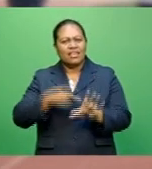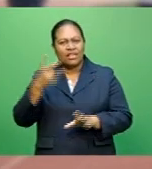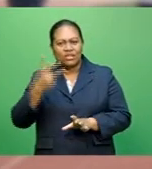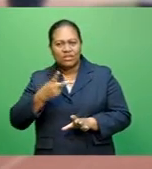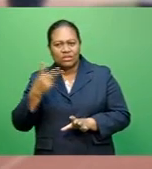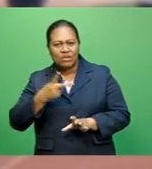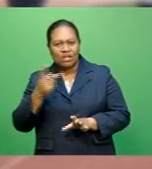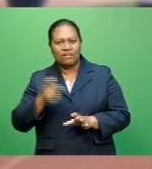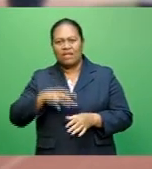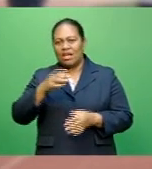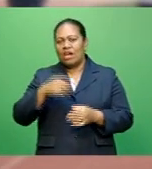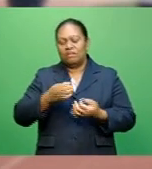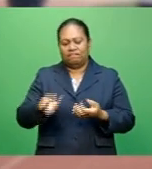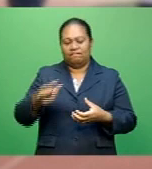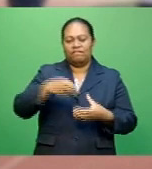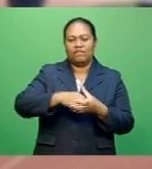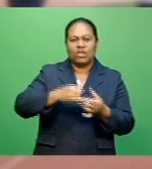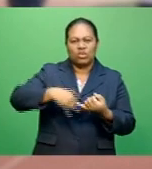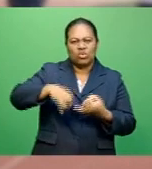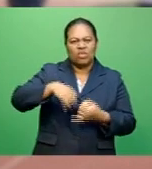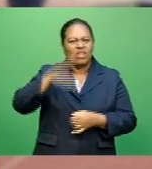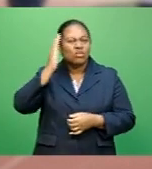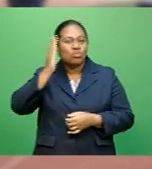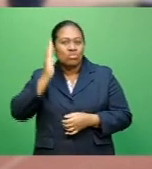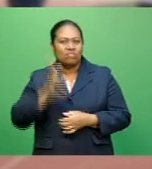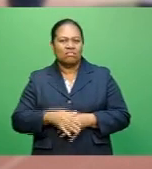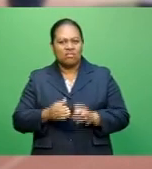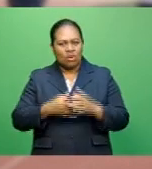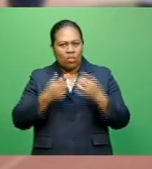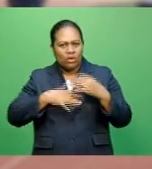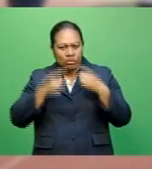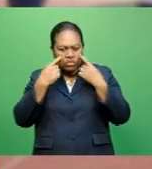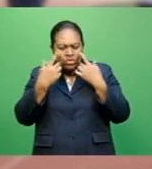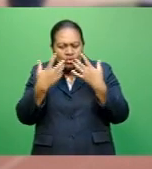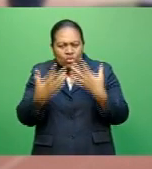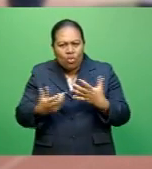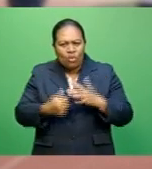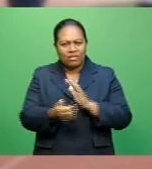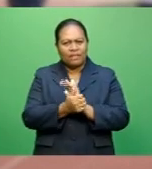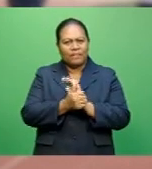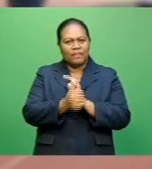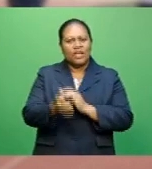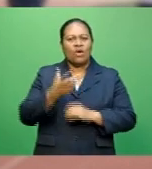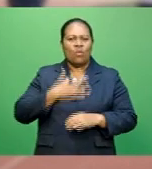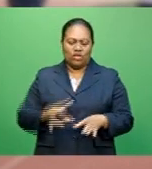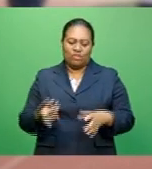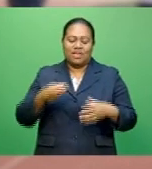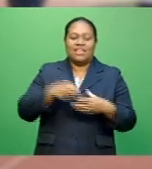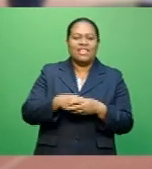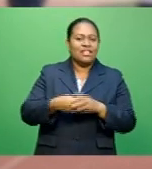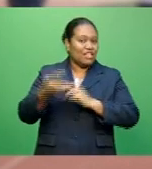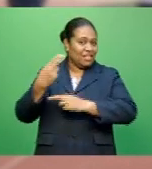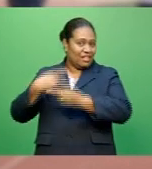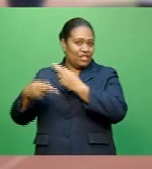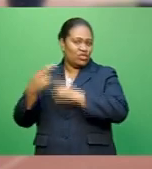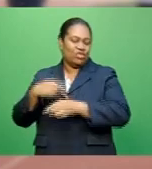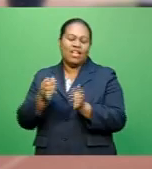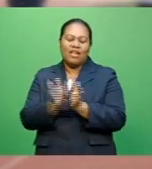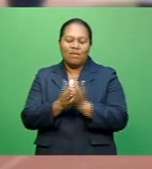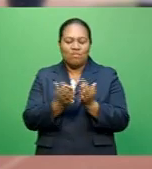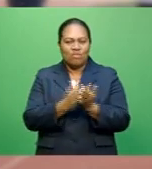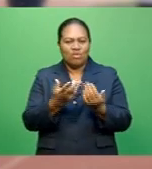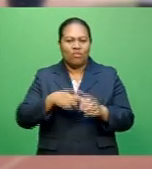Suva Sangam last year, hoping to showcase his talent and potentially go down in the history books as one of the fastest secondary school students.